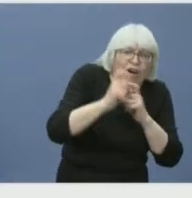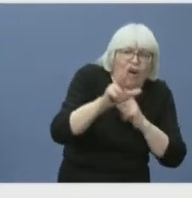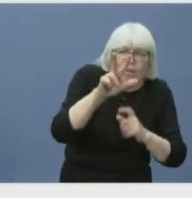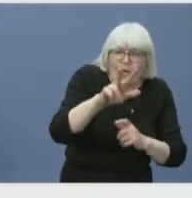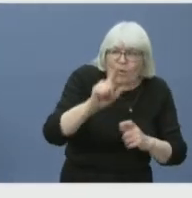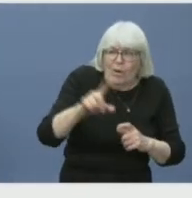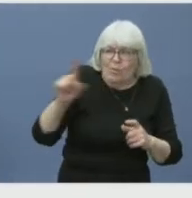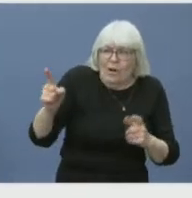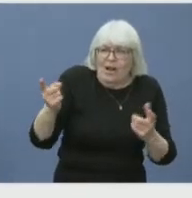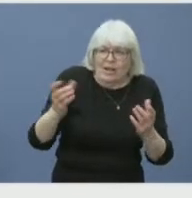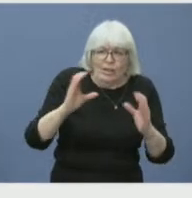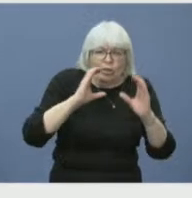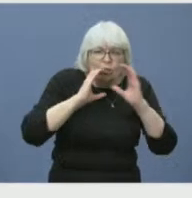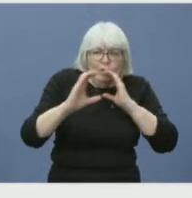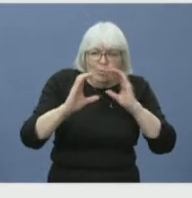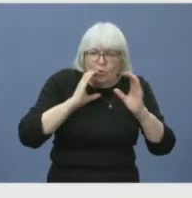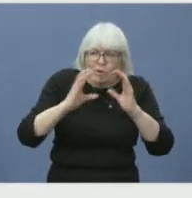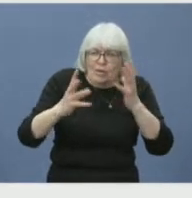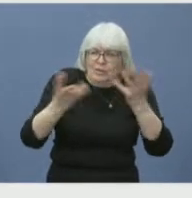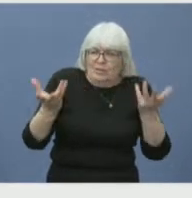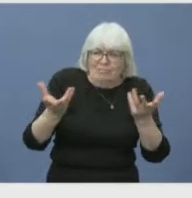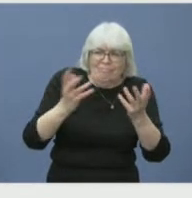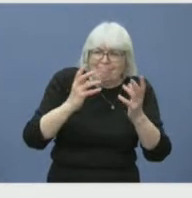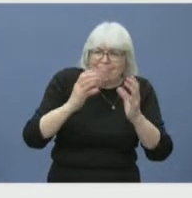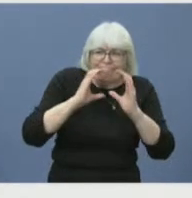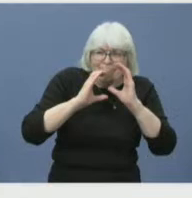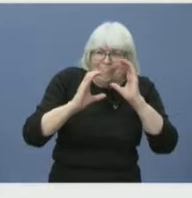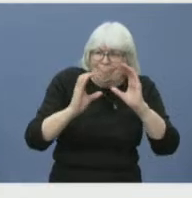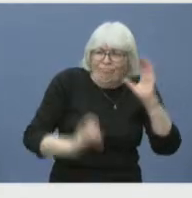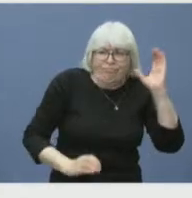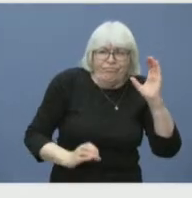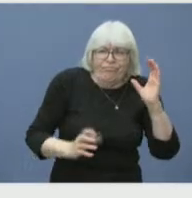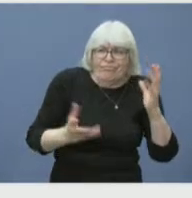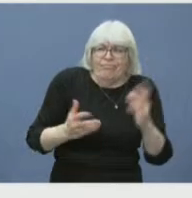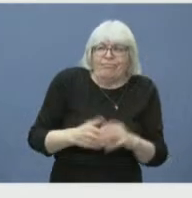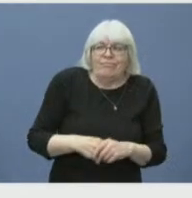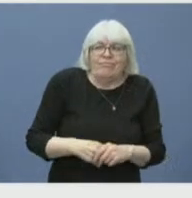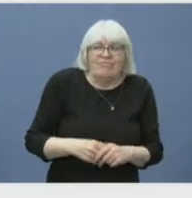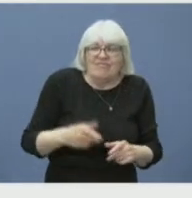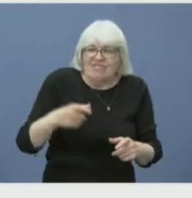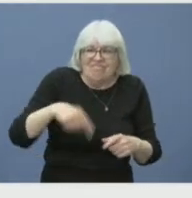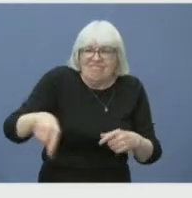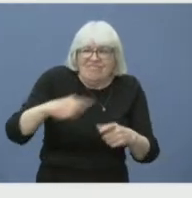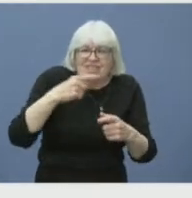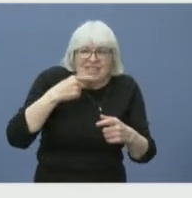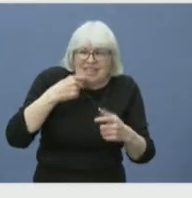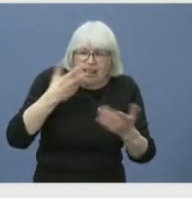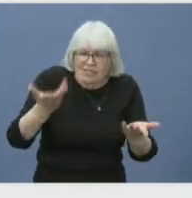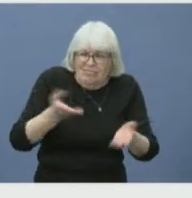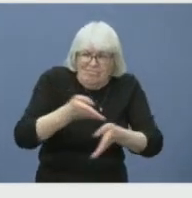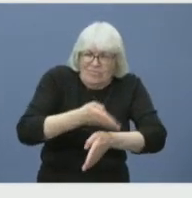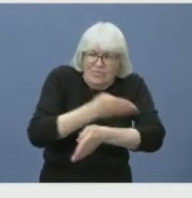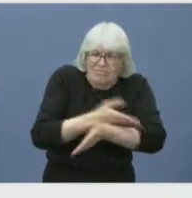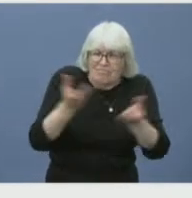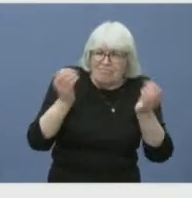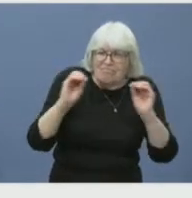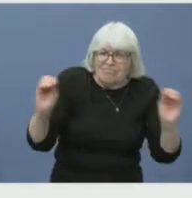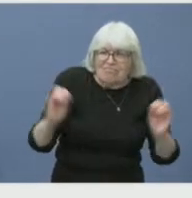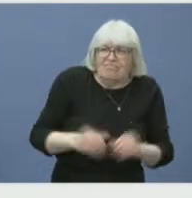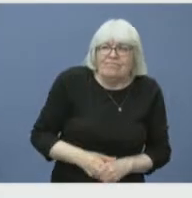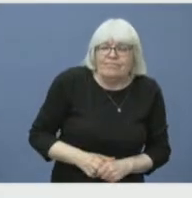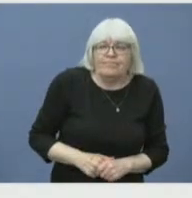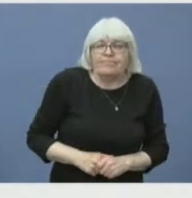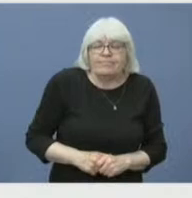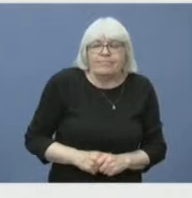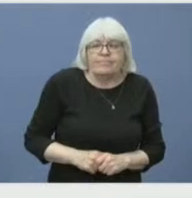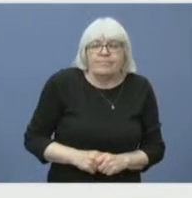concerns? I know you said you're improving communications, but how do you answer to them so far to this point? Yeah. So thanks, Heidi. So a